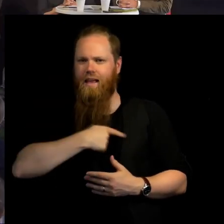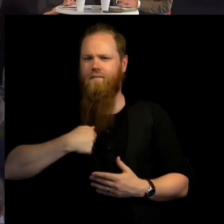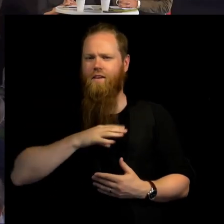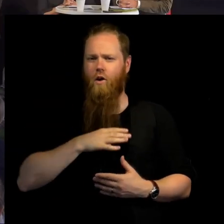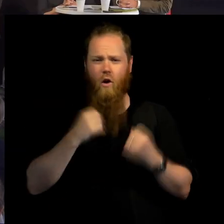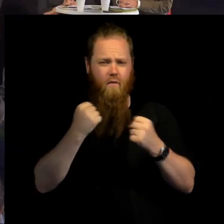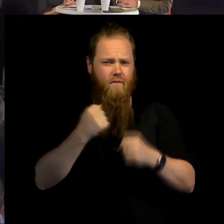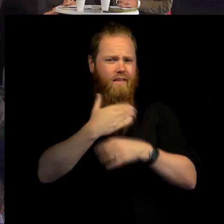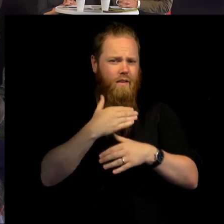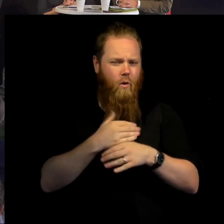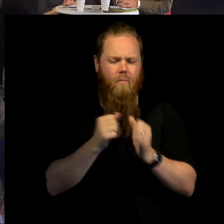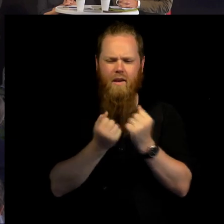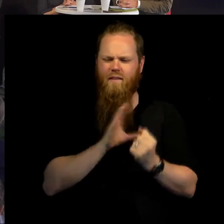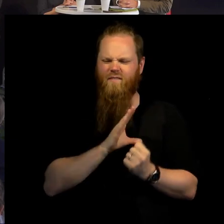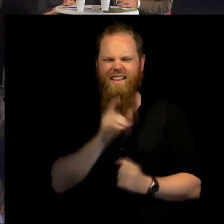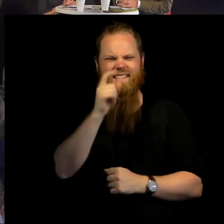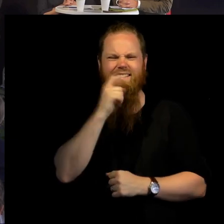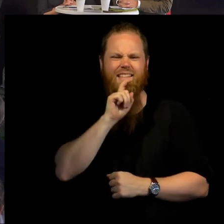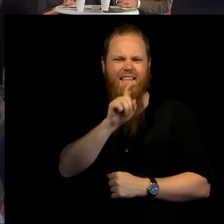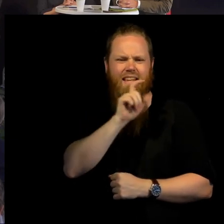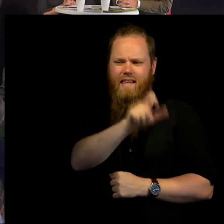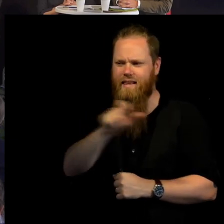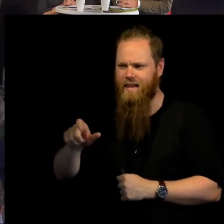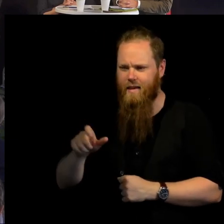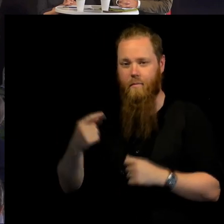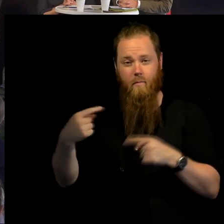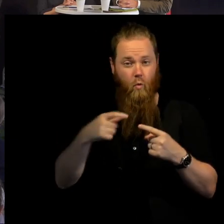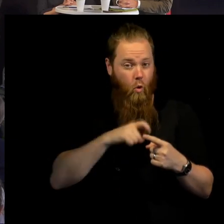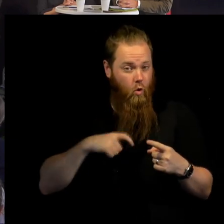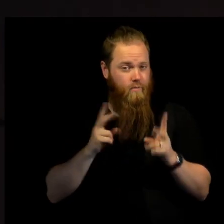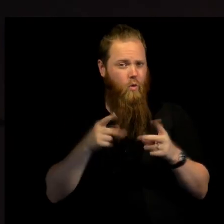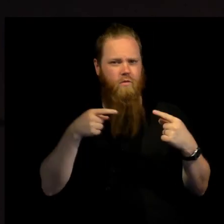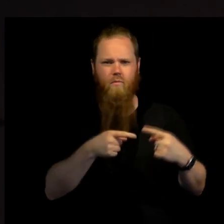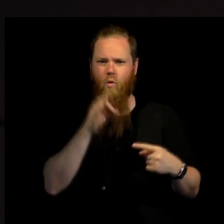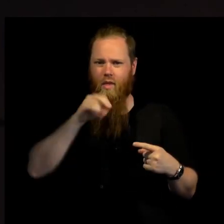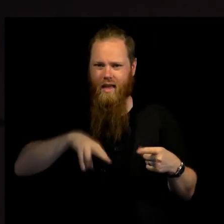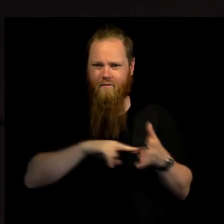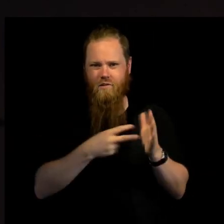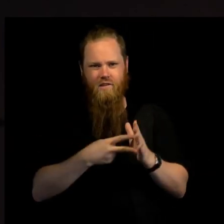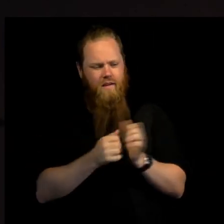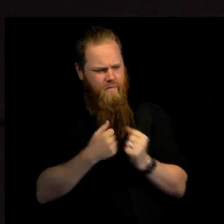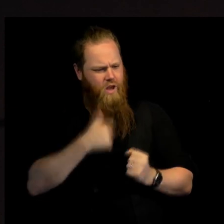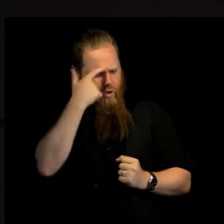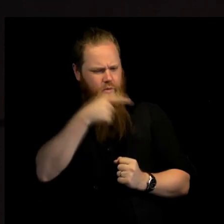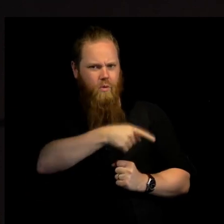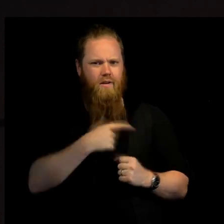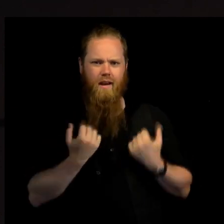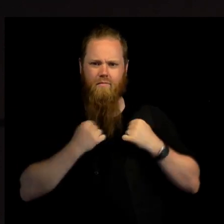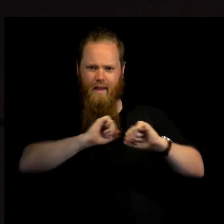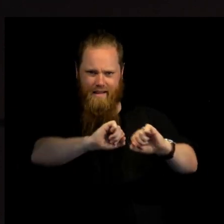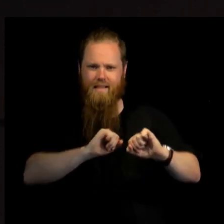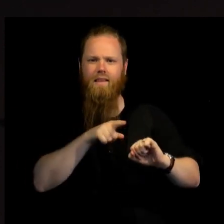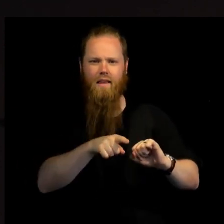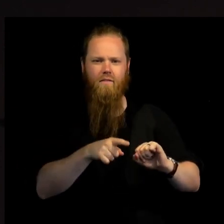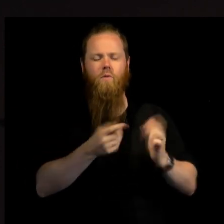critics out there, but also to the UN system. And this time it paid off. I think that was, I'm happy that was